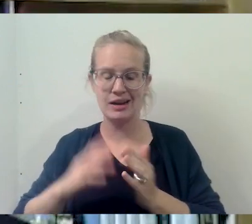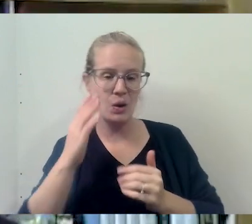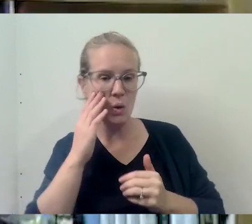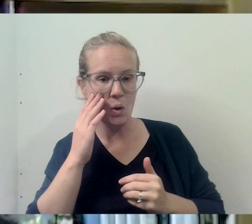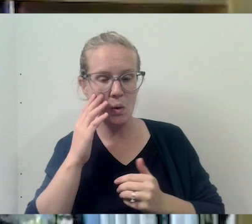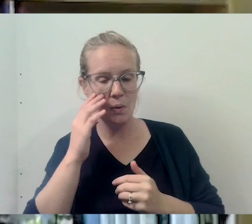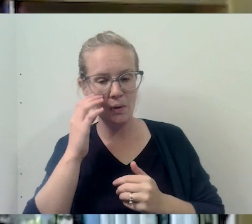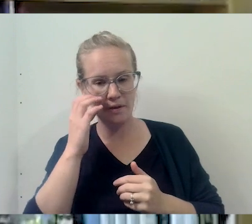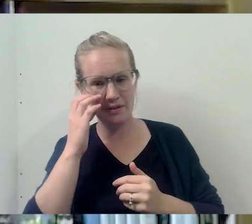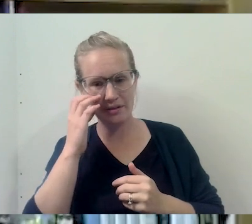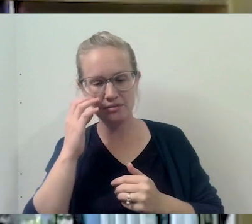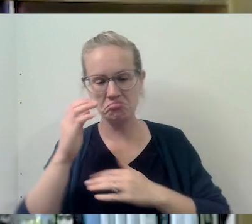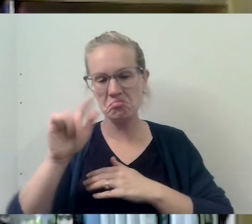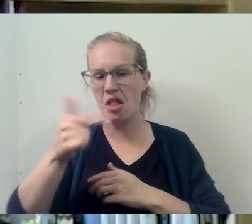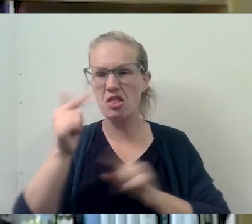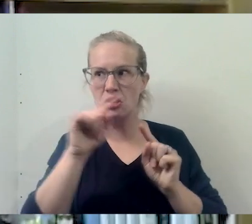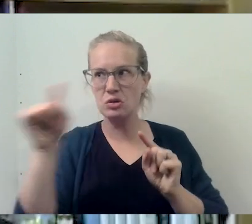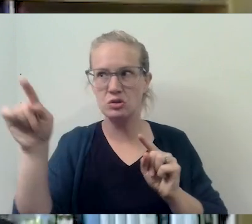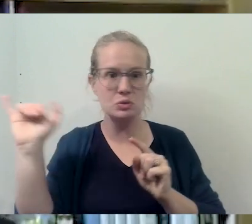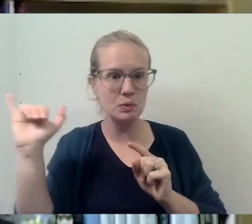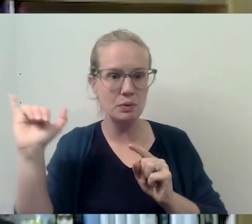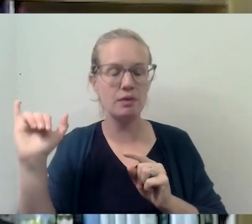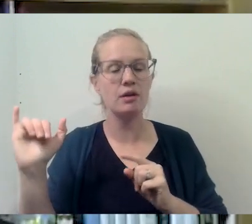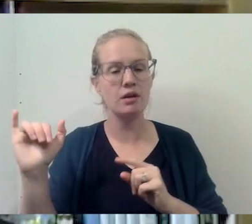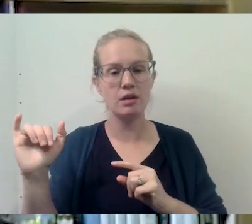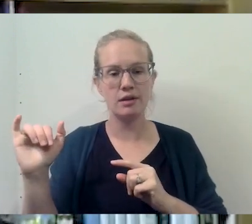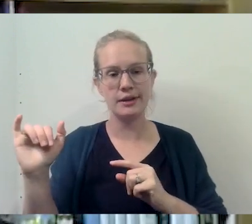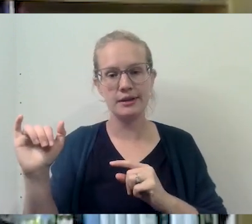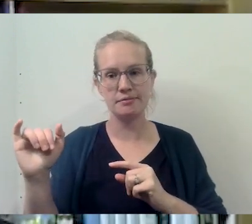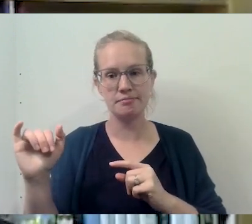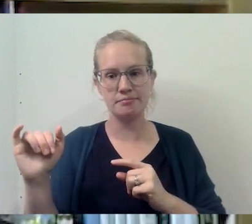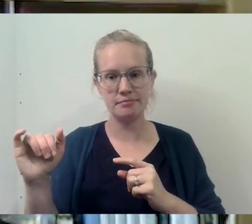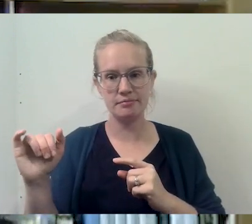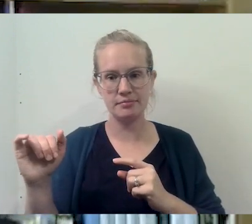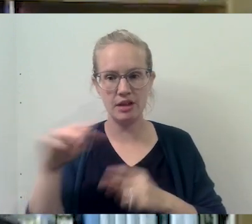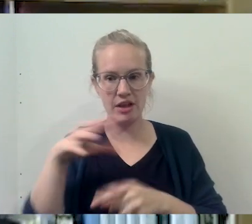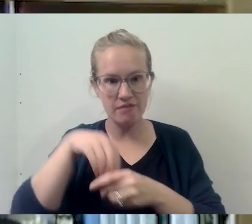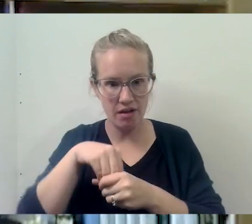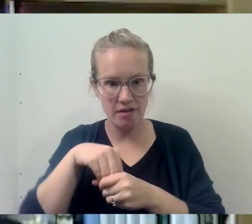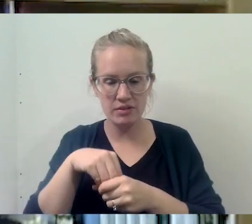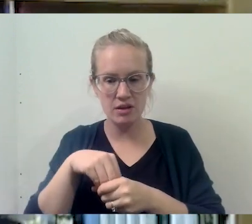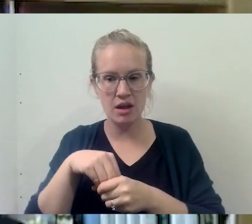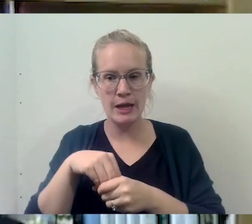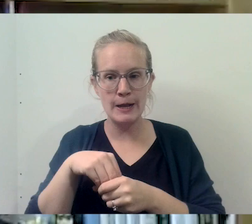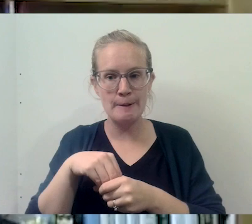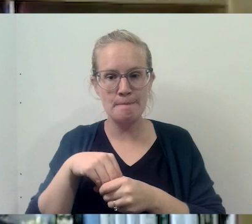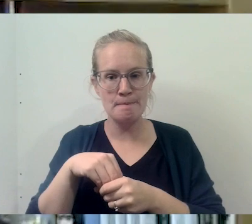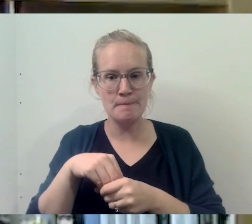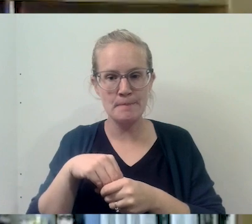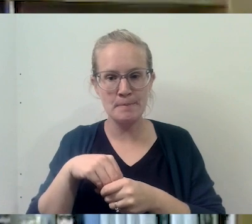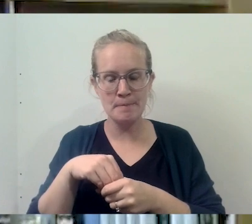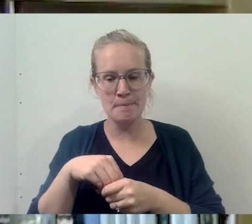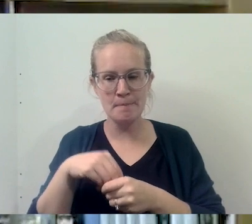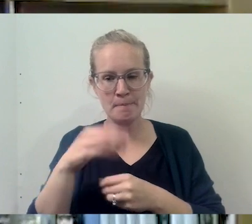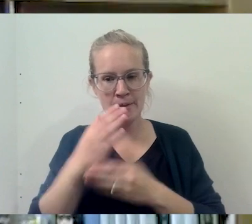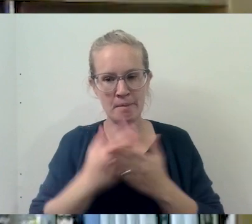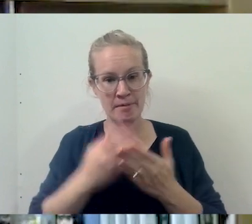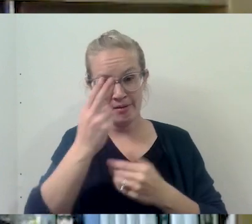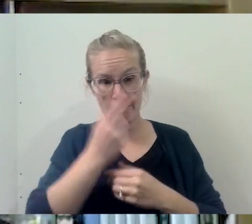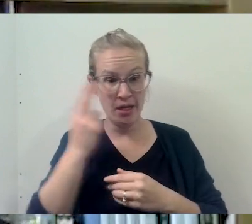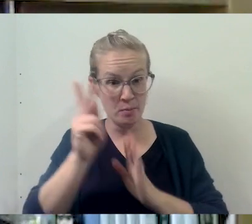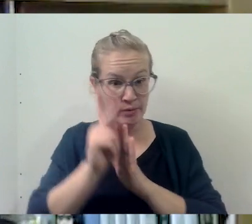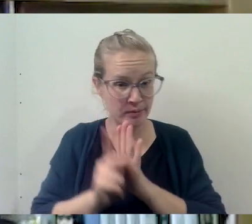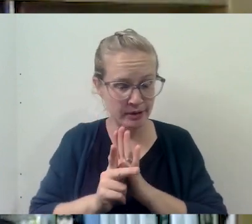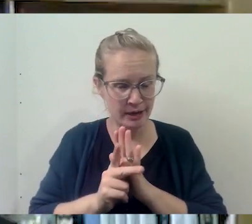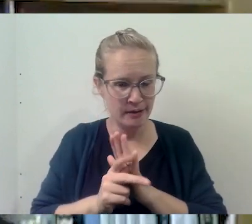some that, uh, some others do too, uh, involves, uh, taking some of these Catholic principles